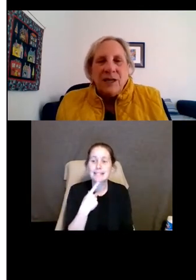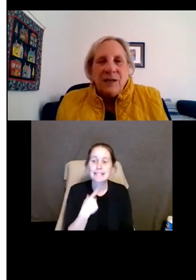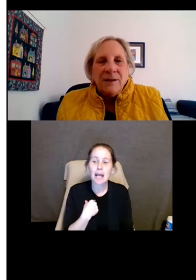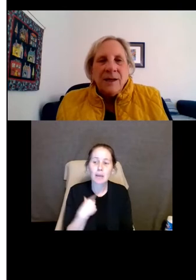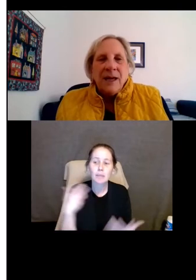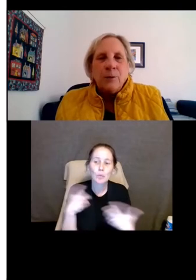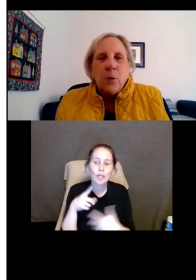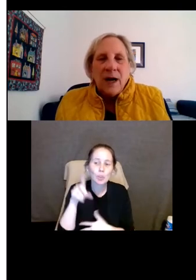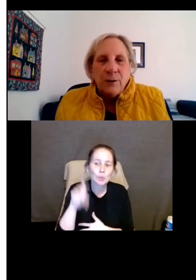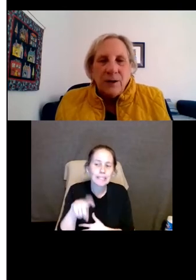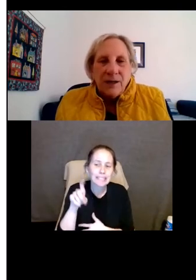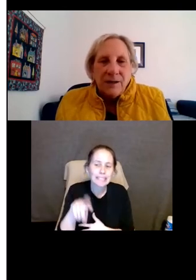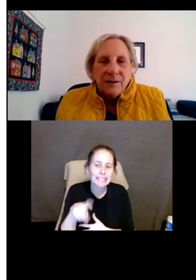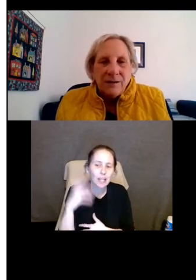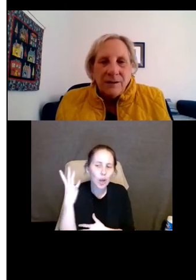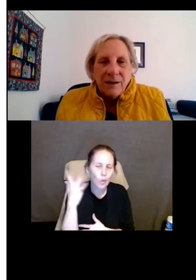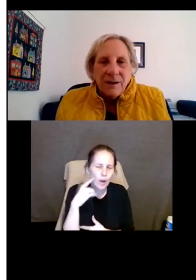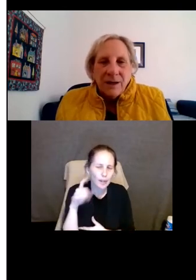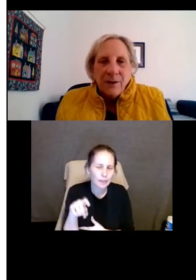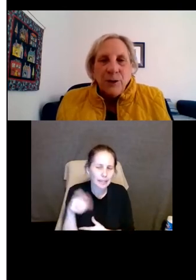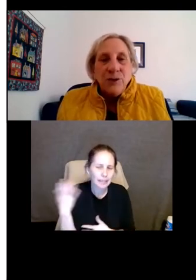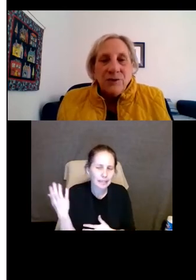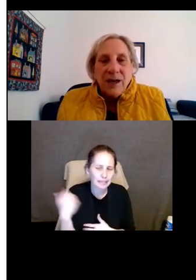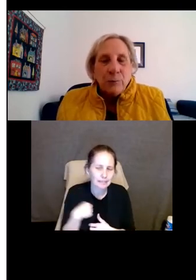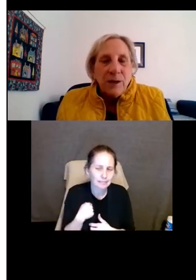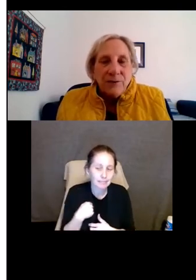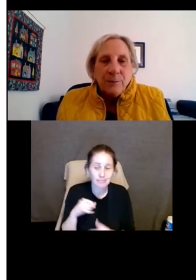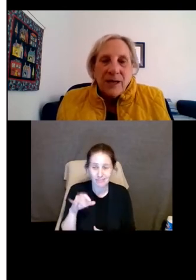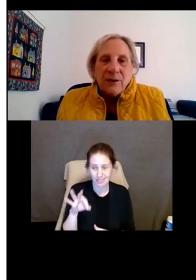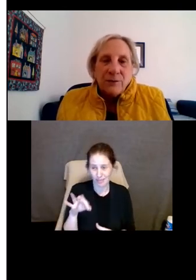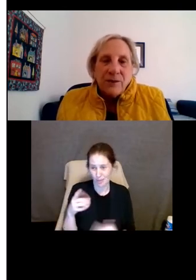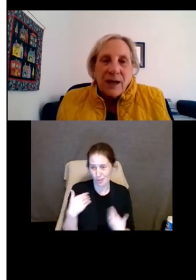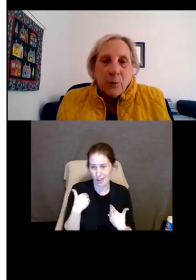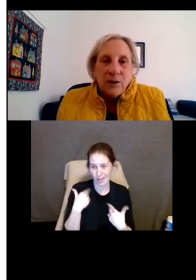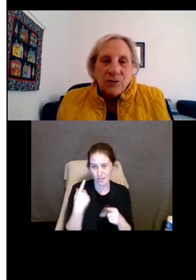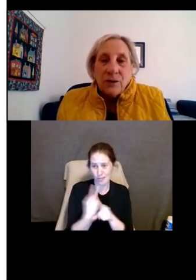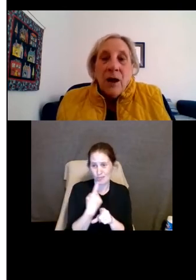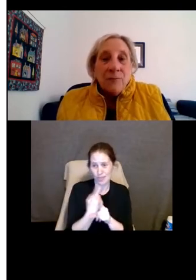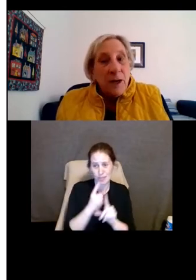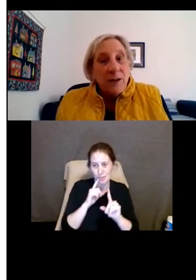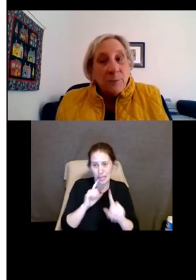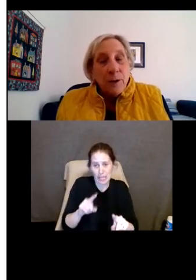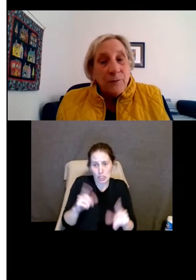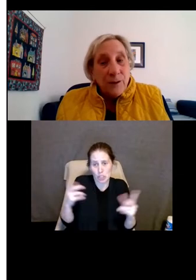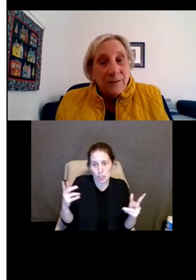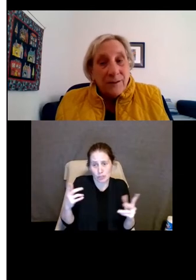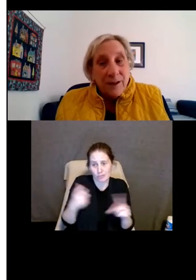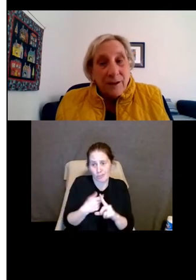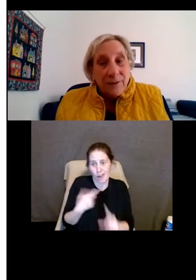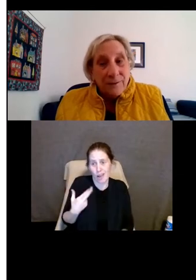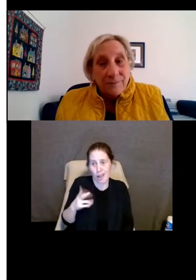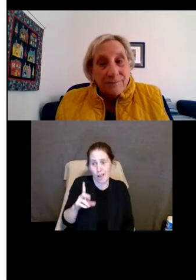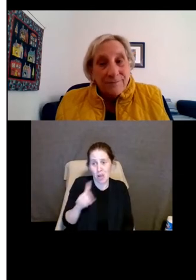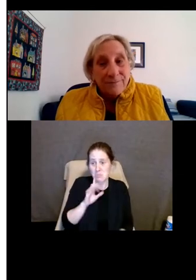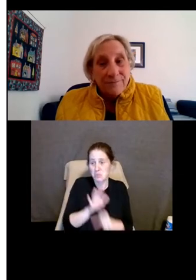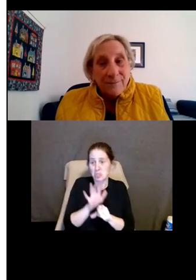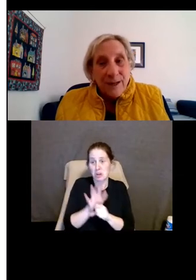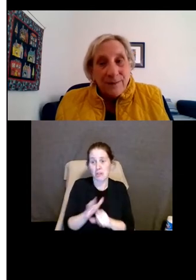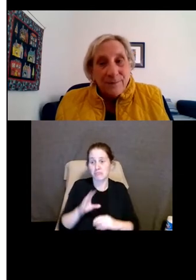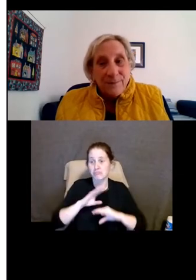is that you need and why you need it. If you just got a reasonable answer to that question, from HUD's point of view, that's enough,